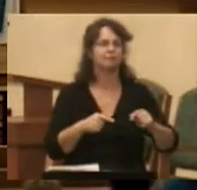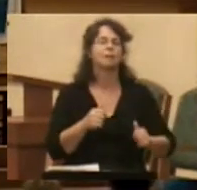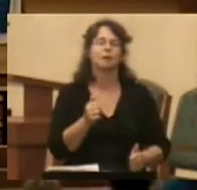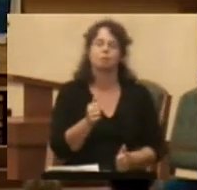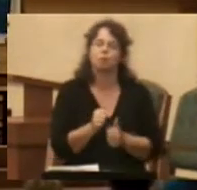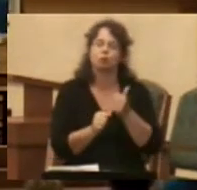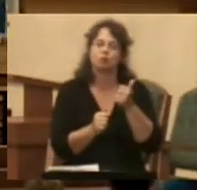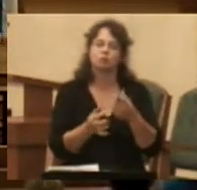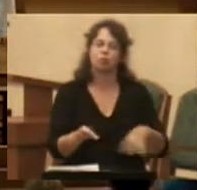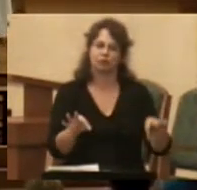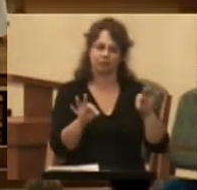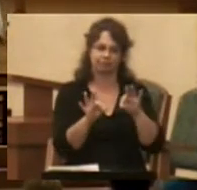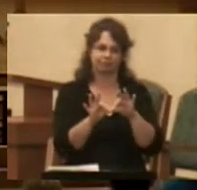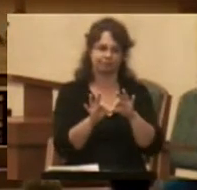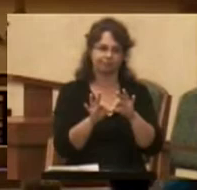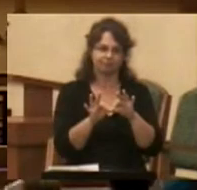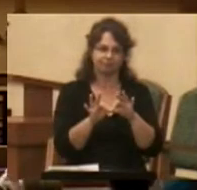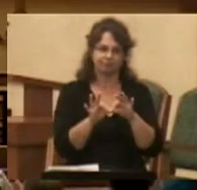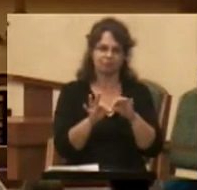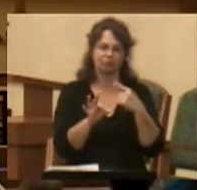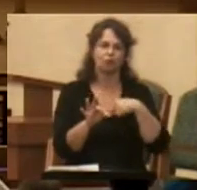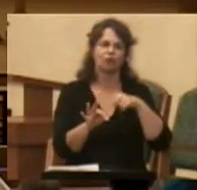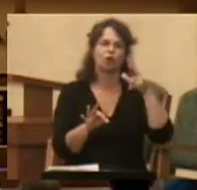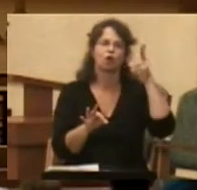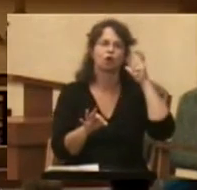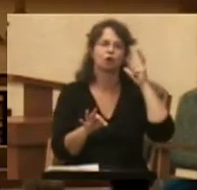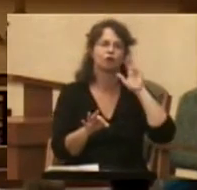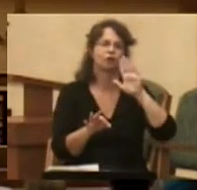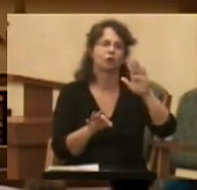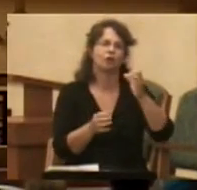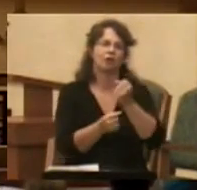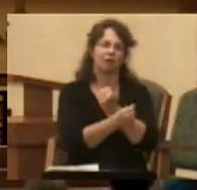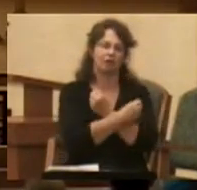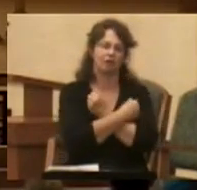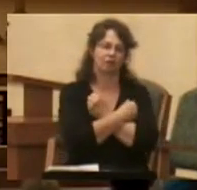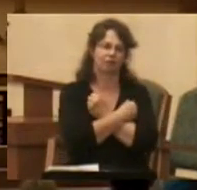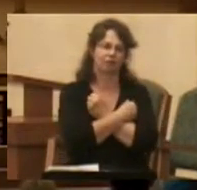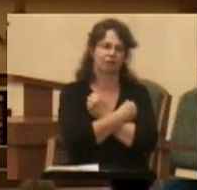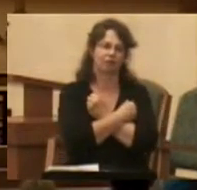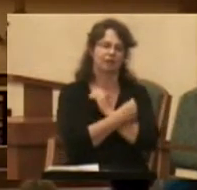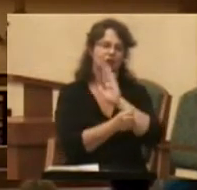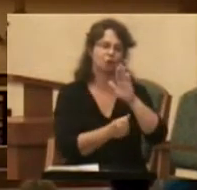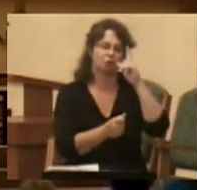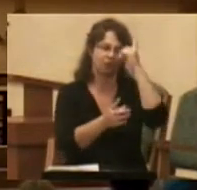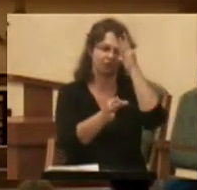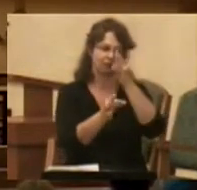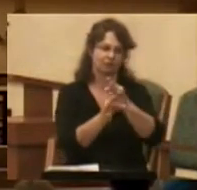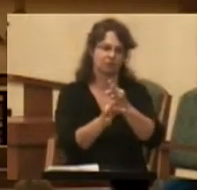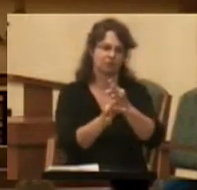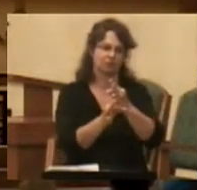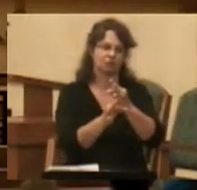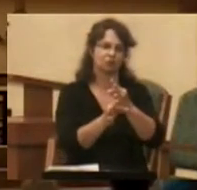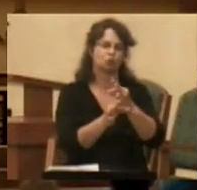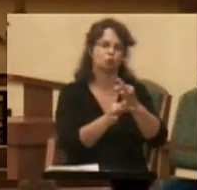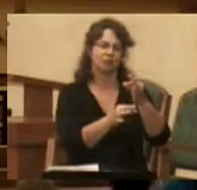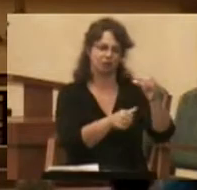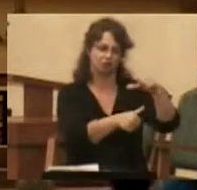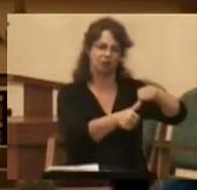most of all we have heard of your love and your faithfulness to each other.